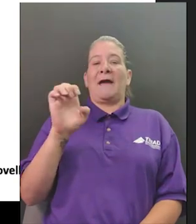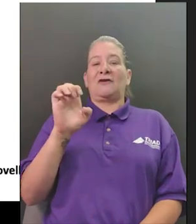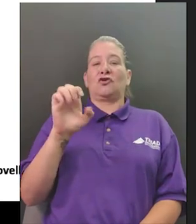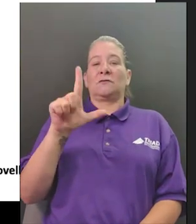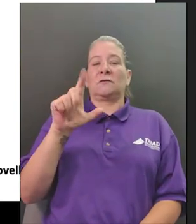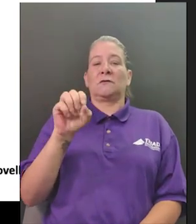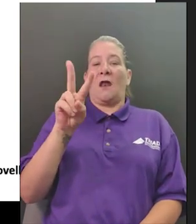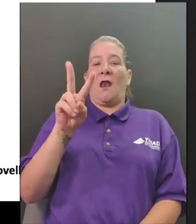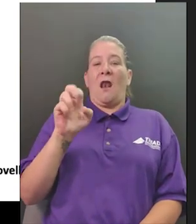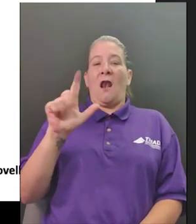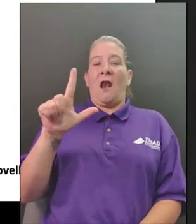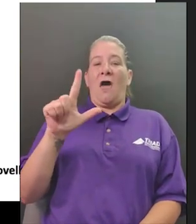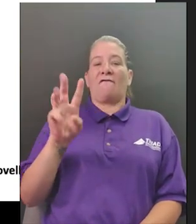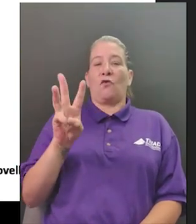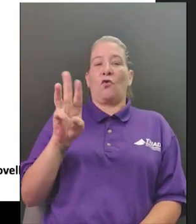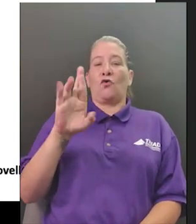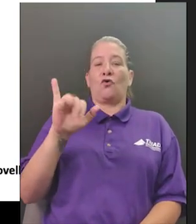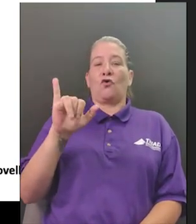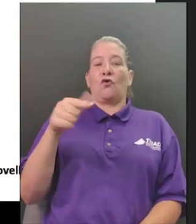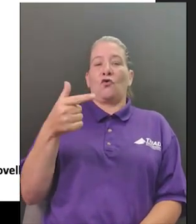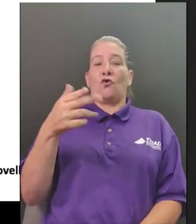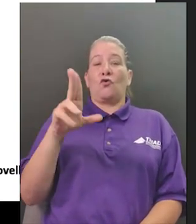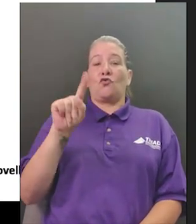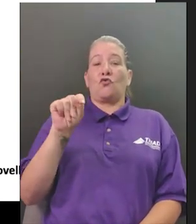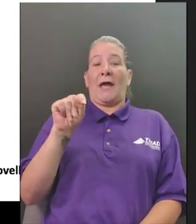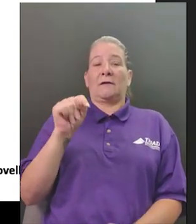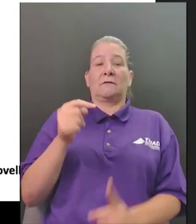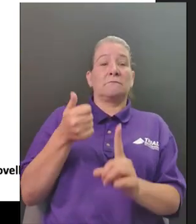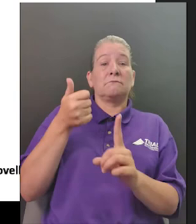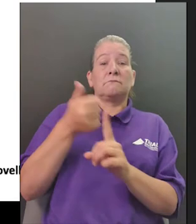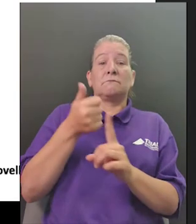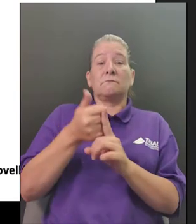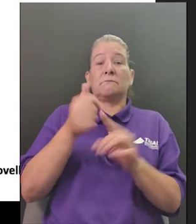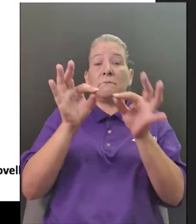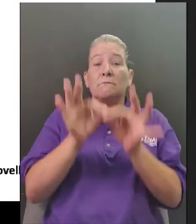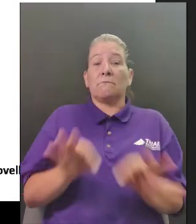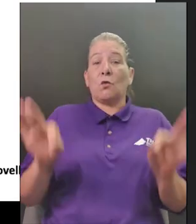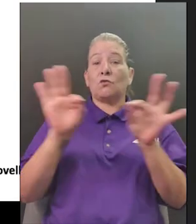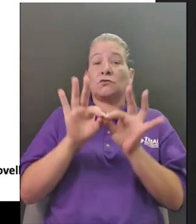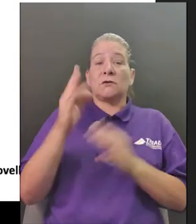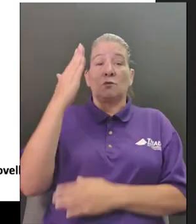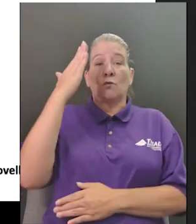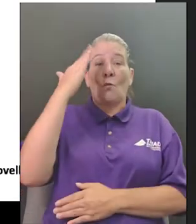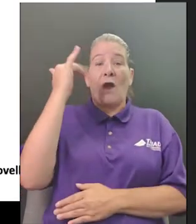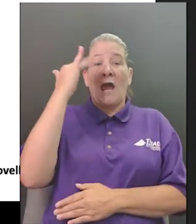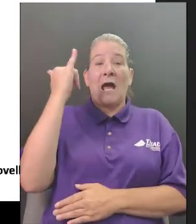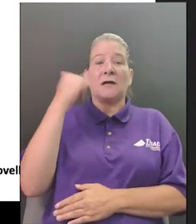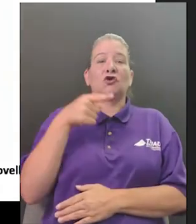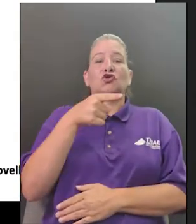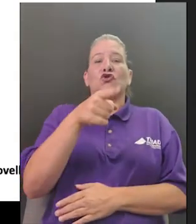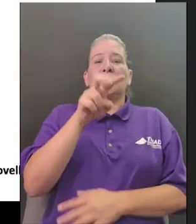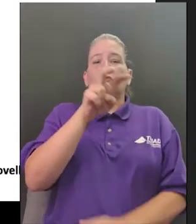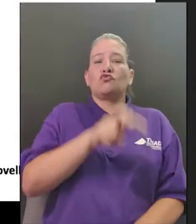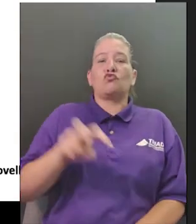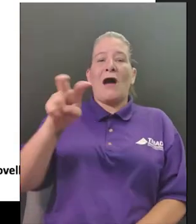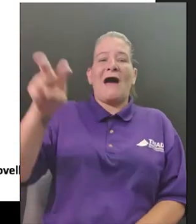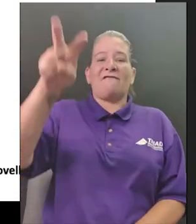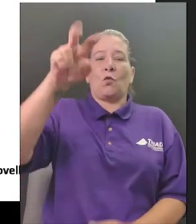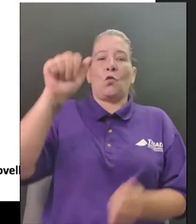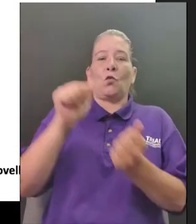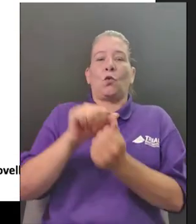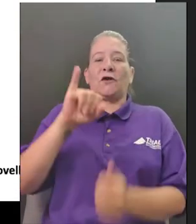the united states and she's best known for making these kinds of wax sculptures if you've ever been to